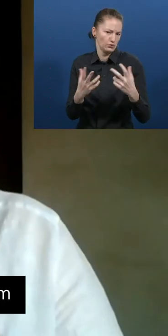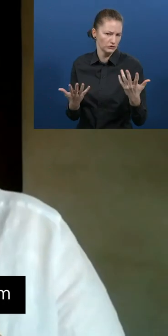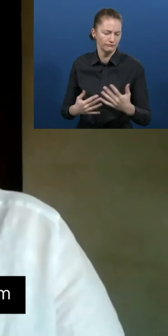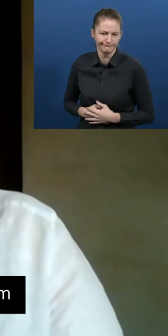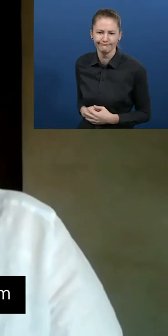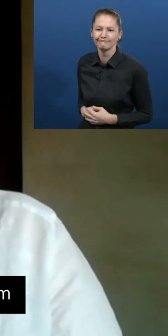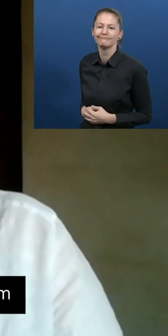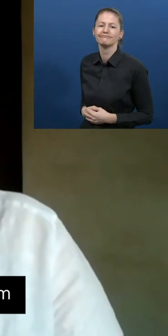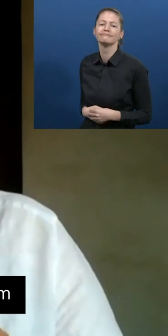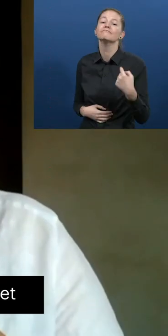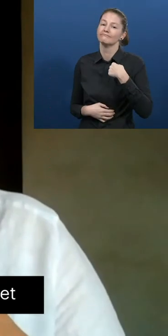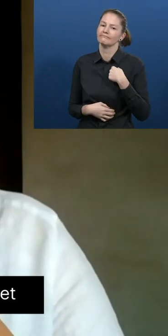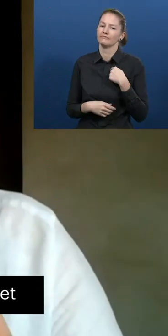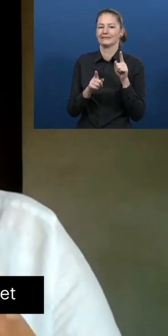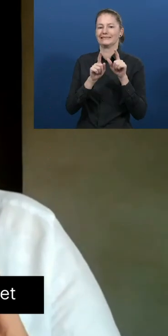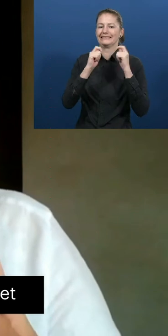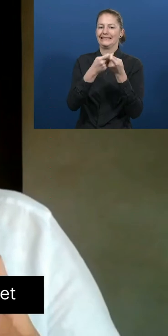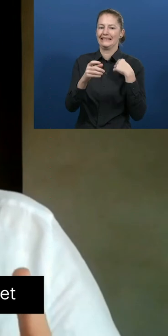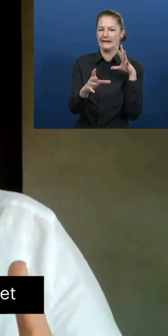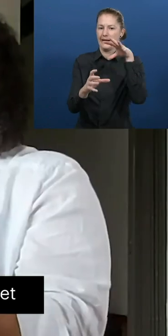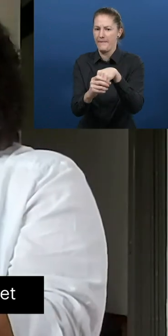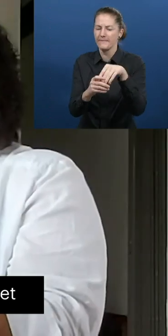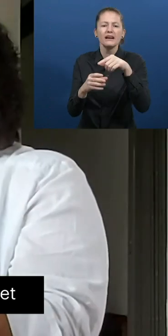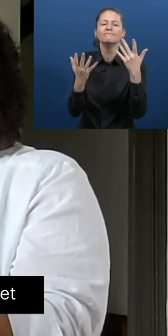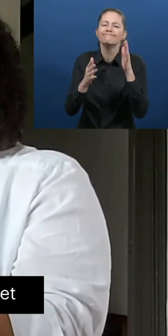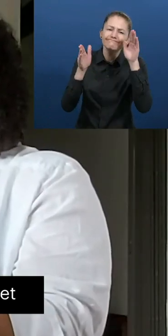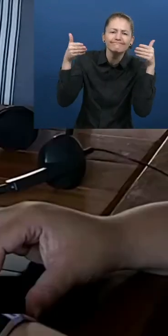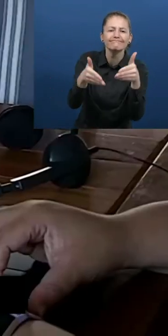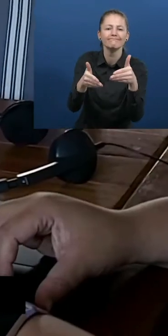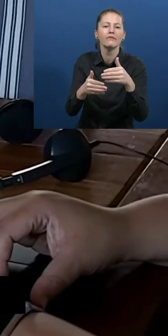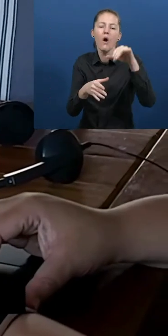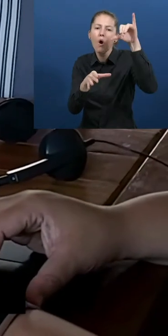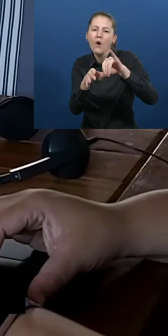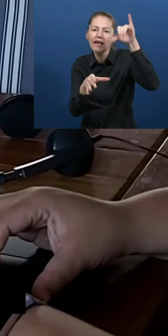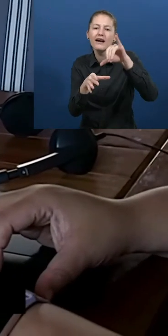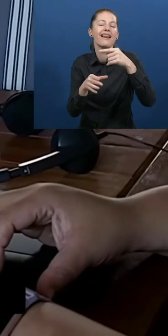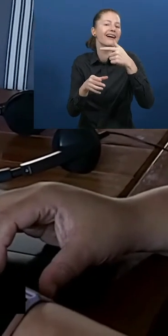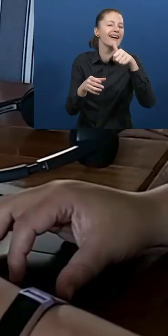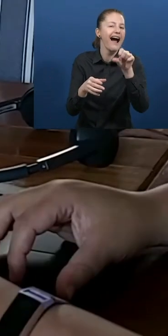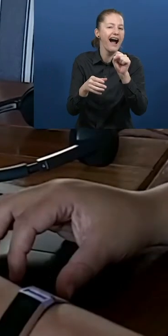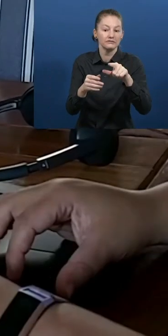I was part of a procurement team that realized a 50% savings target for our oil and gas client.